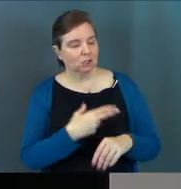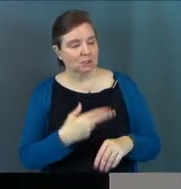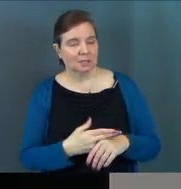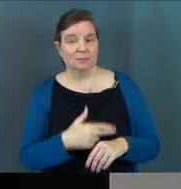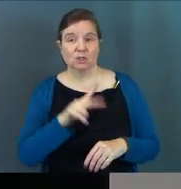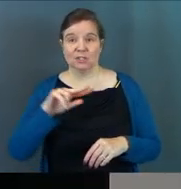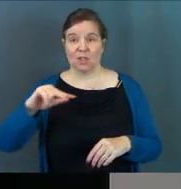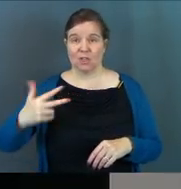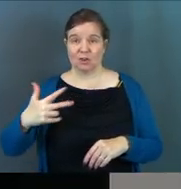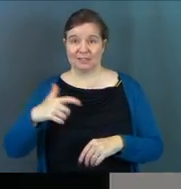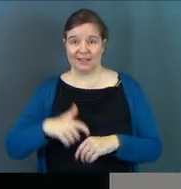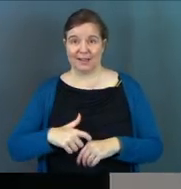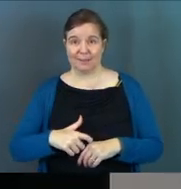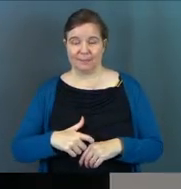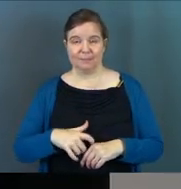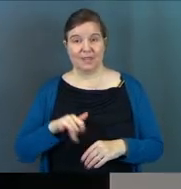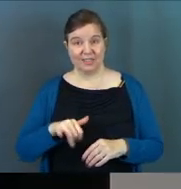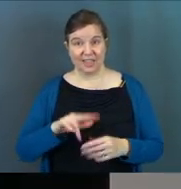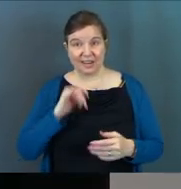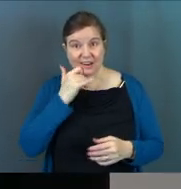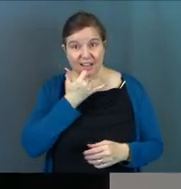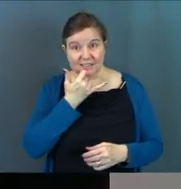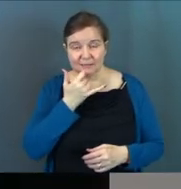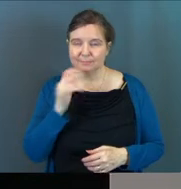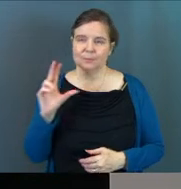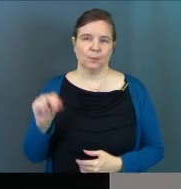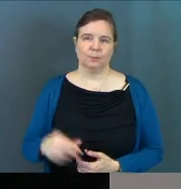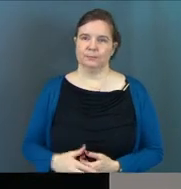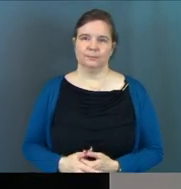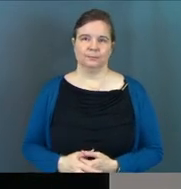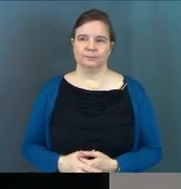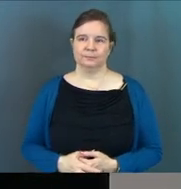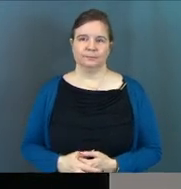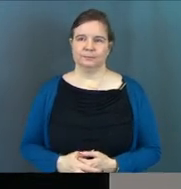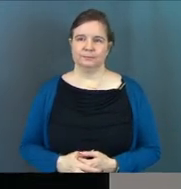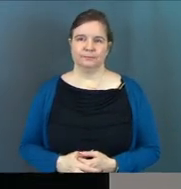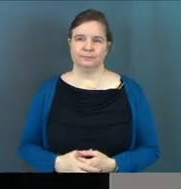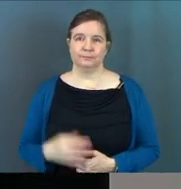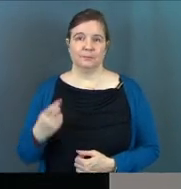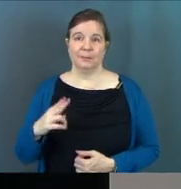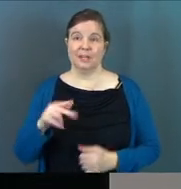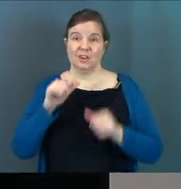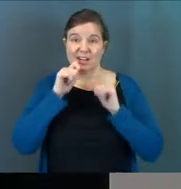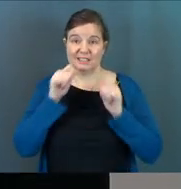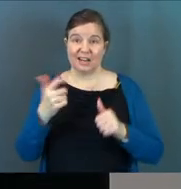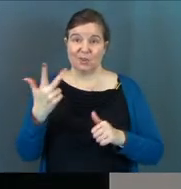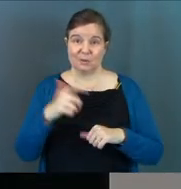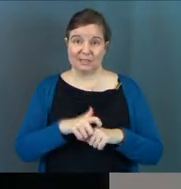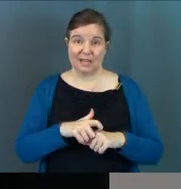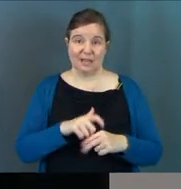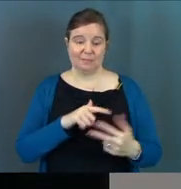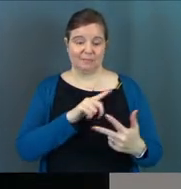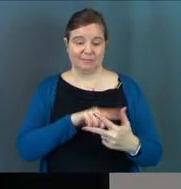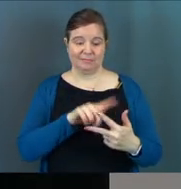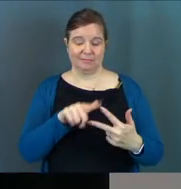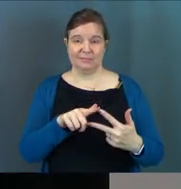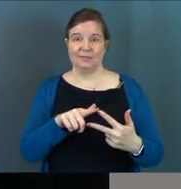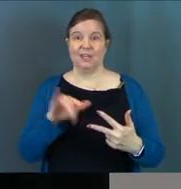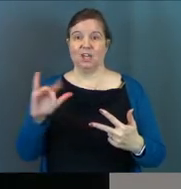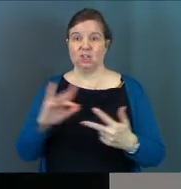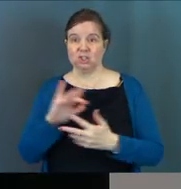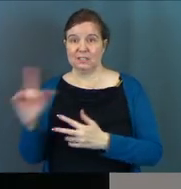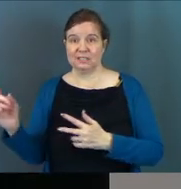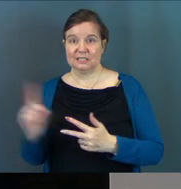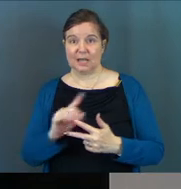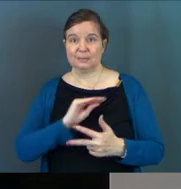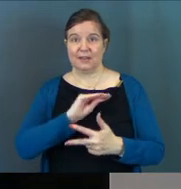So he does it a third time. Is that an accident? No. Peter had denied him three times. Jesus comes and restores him